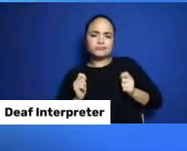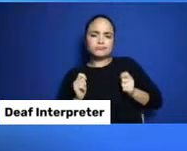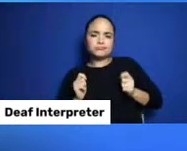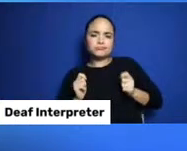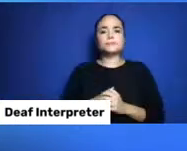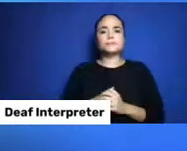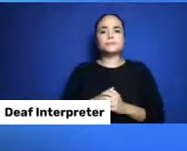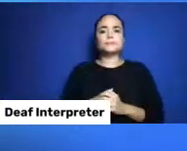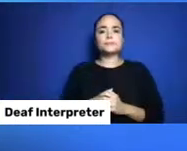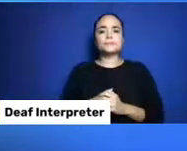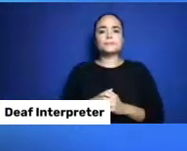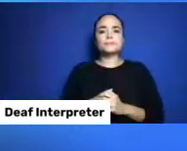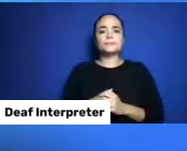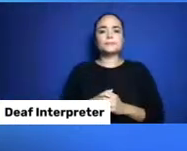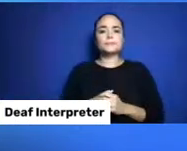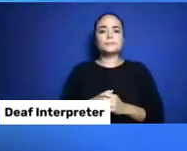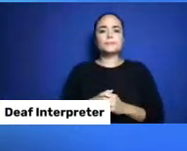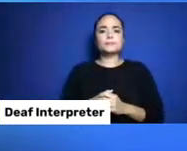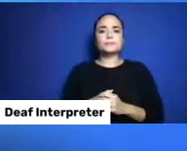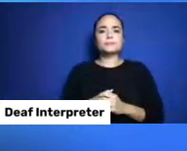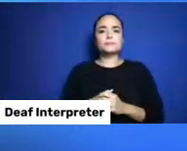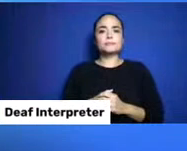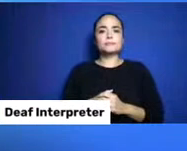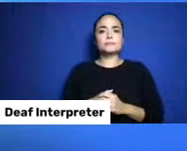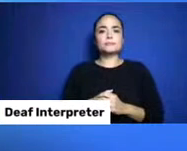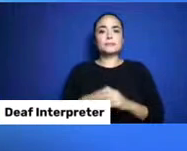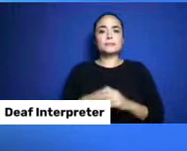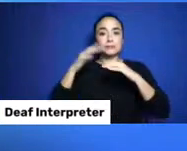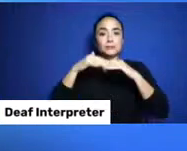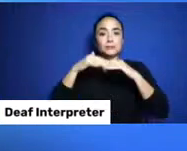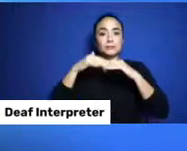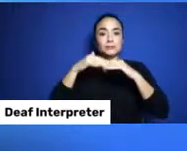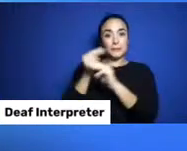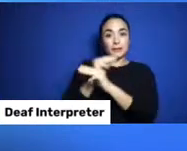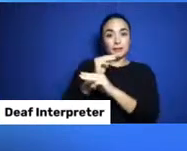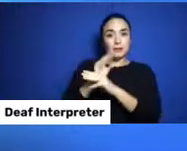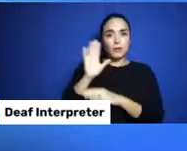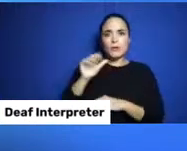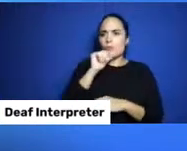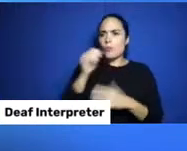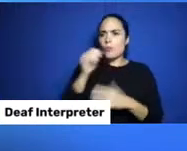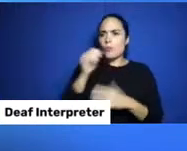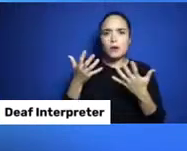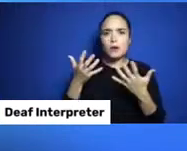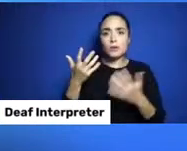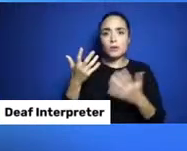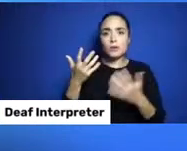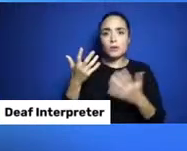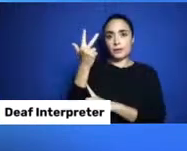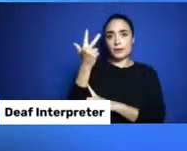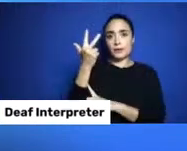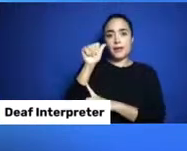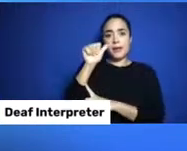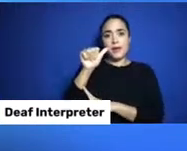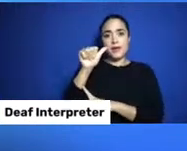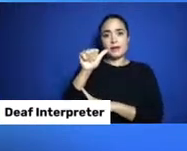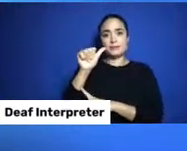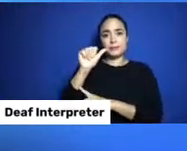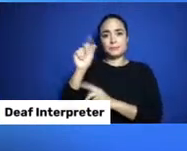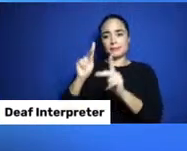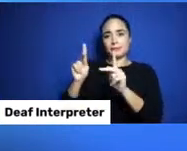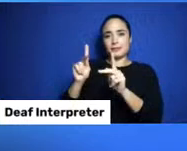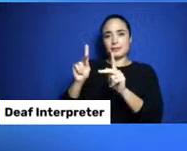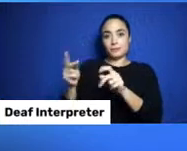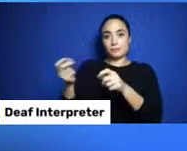Indigenous mathematics is not if three Anishinaabe people fit into a canoe. And there's